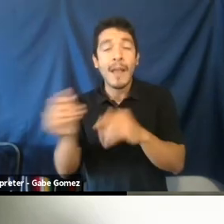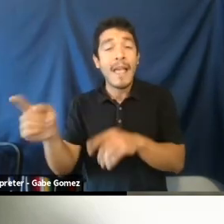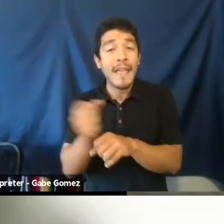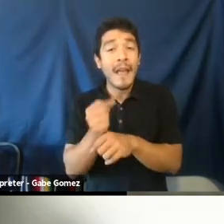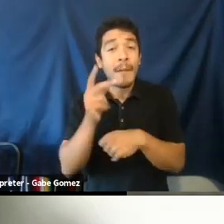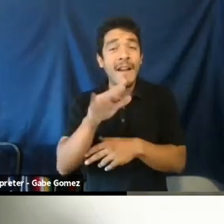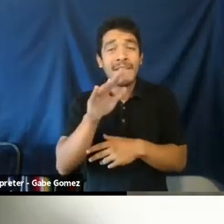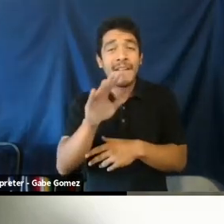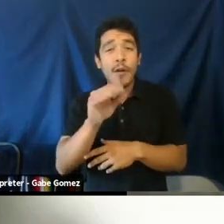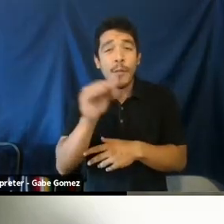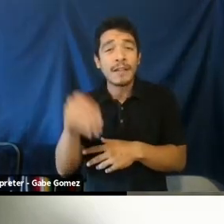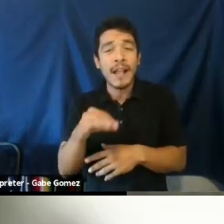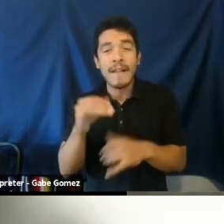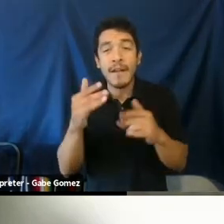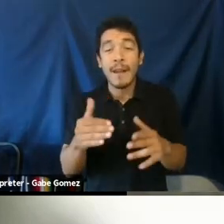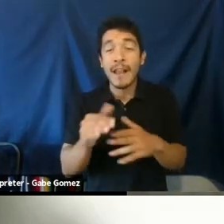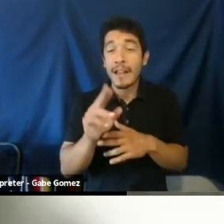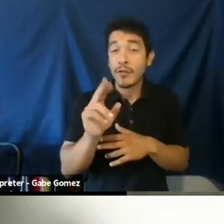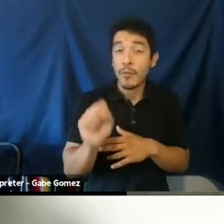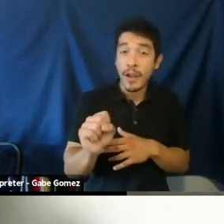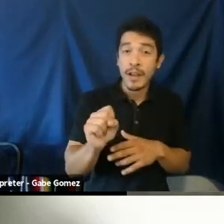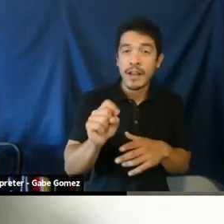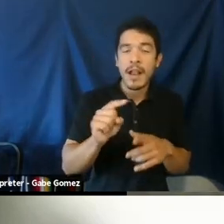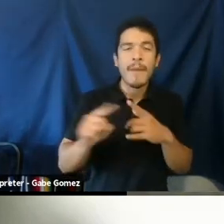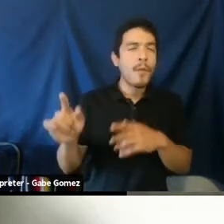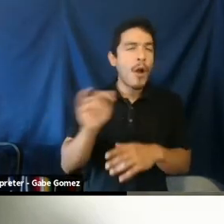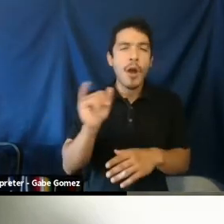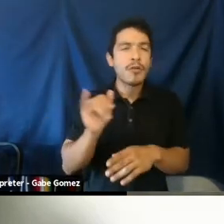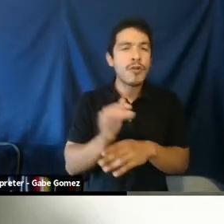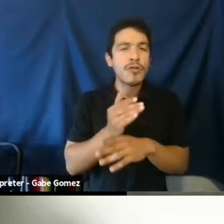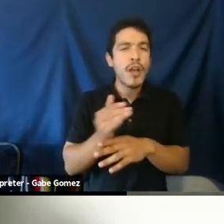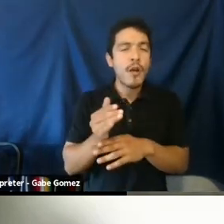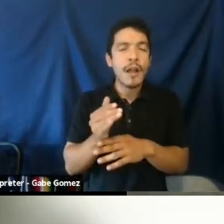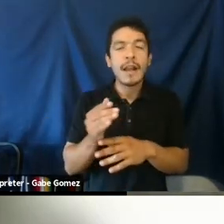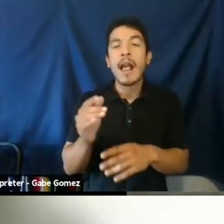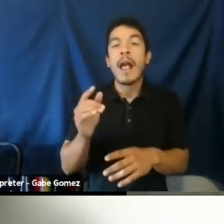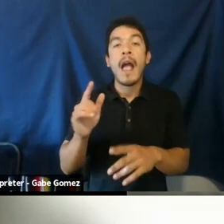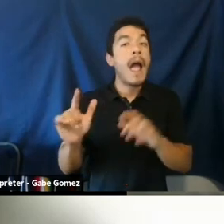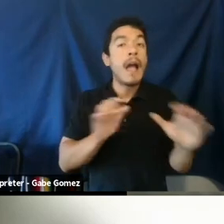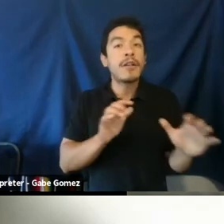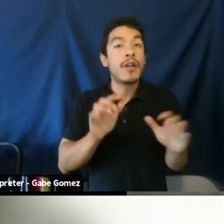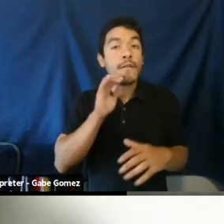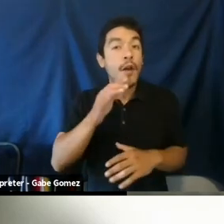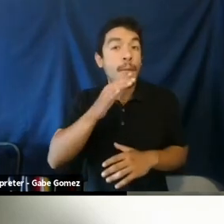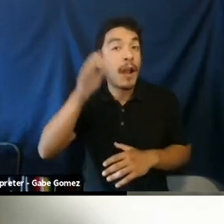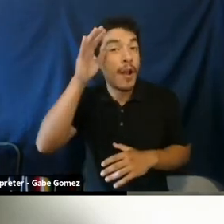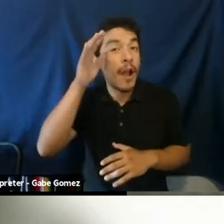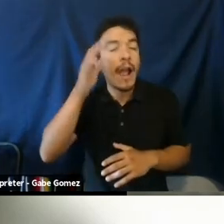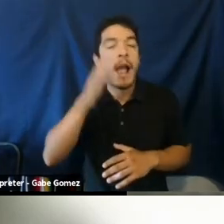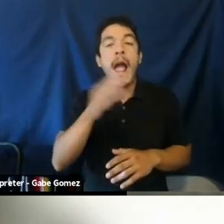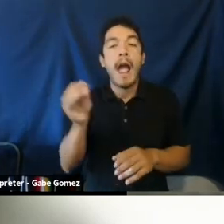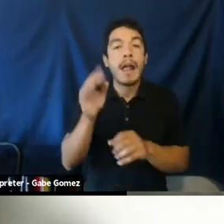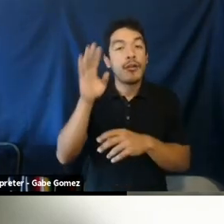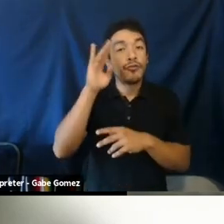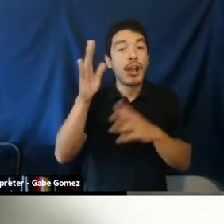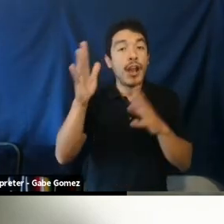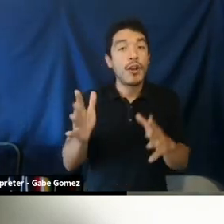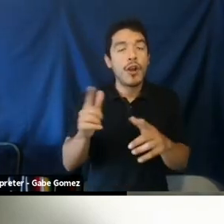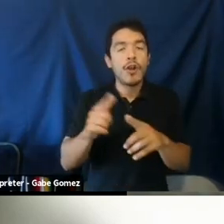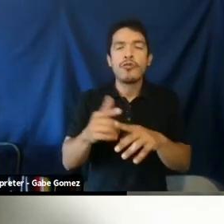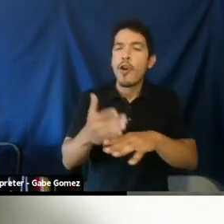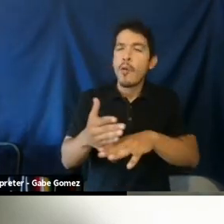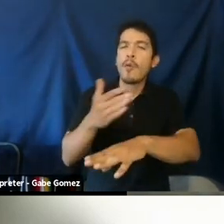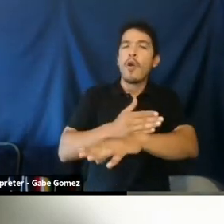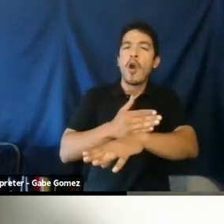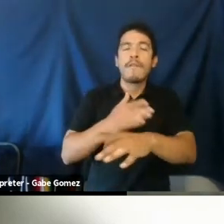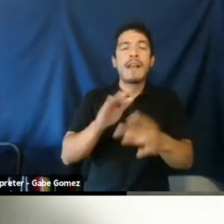in the online gaming community as they make up 54% of the players in the U.S. We'll also be sharing concrete actions